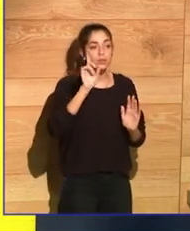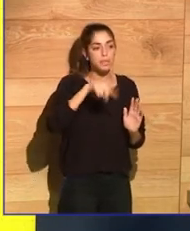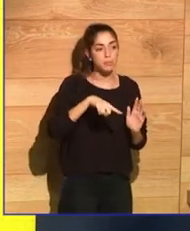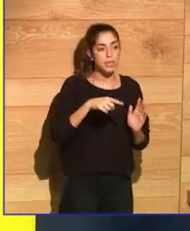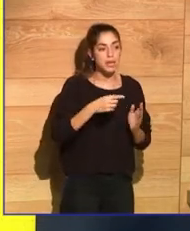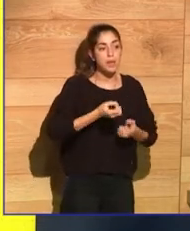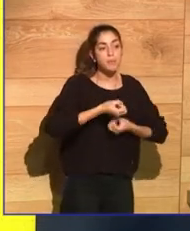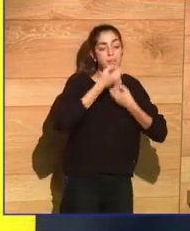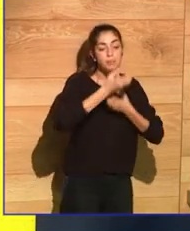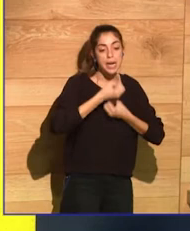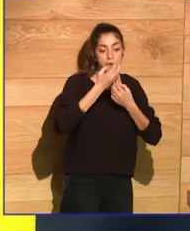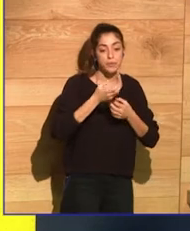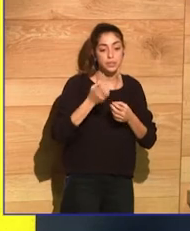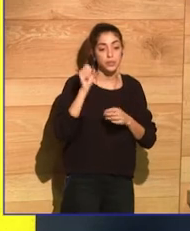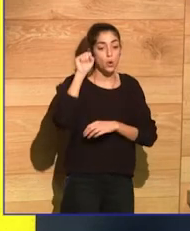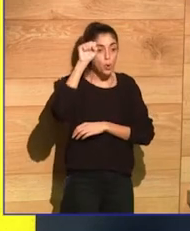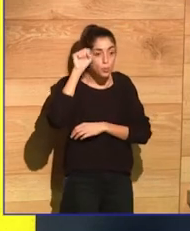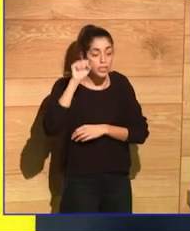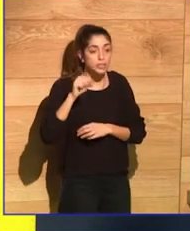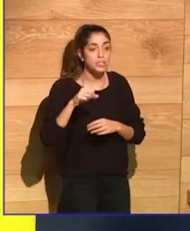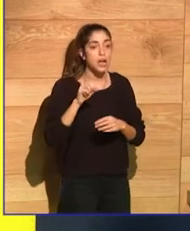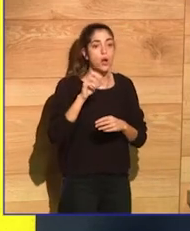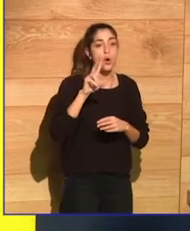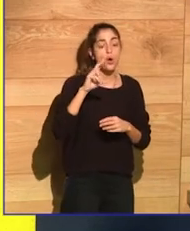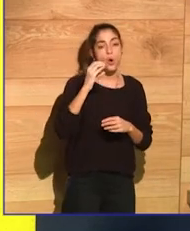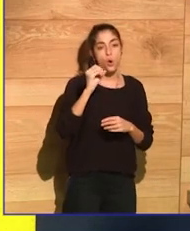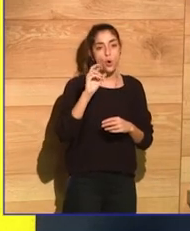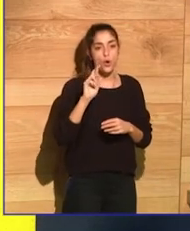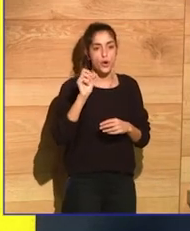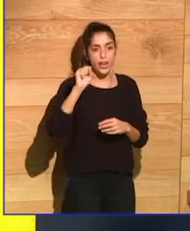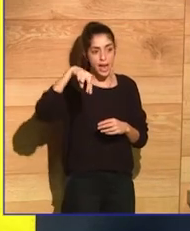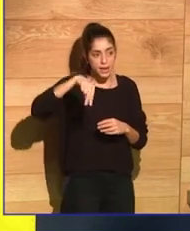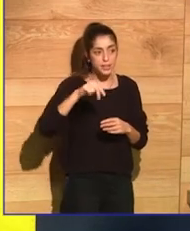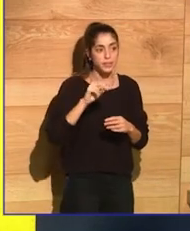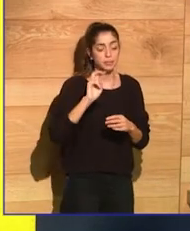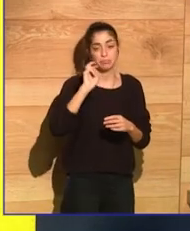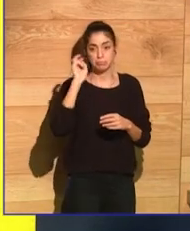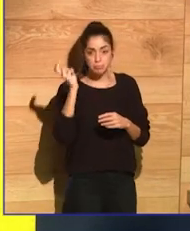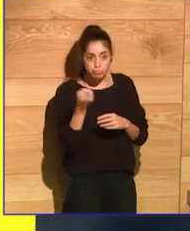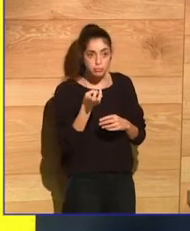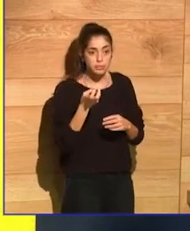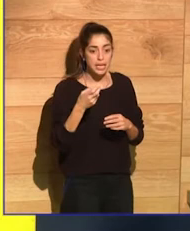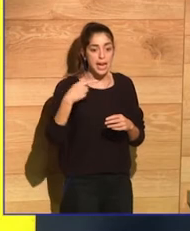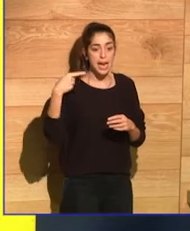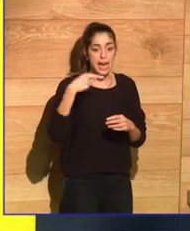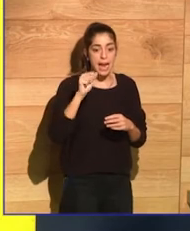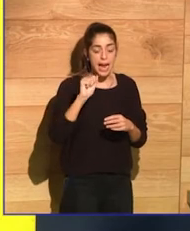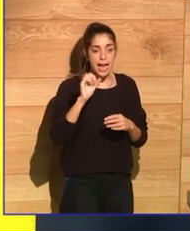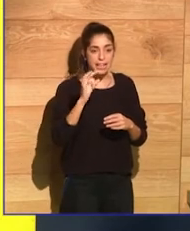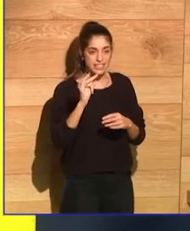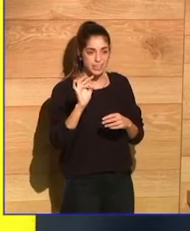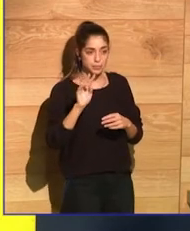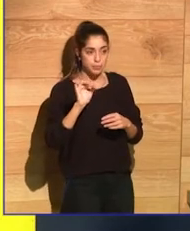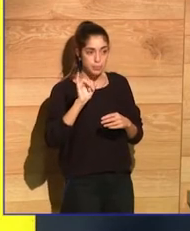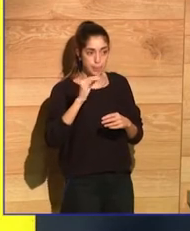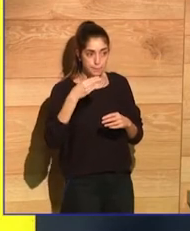novel is the blue book, but there's also the Koran, the Bible, the Mein Kampf, Oedipus